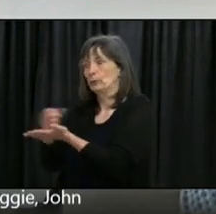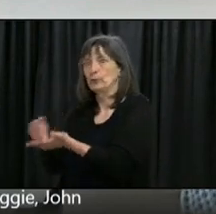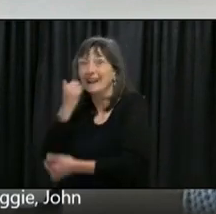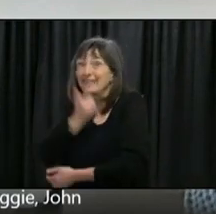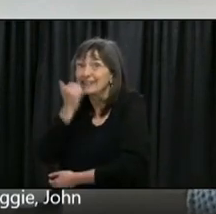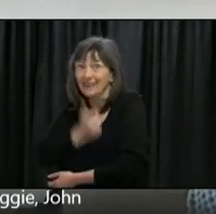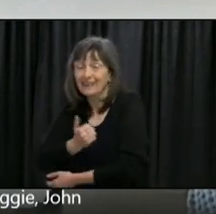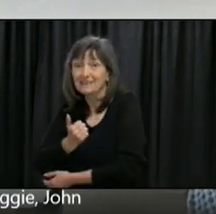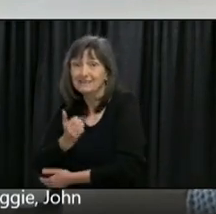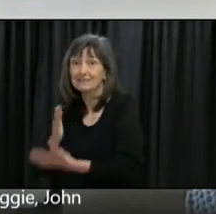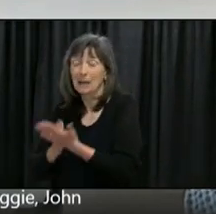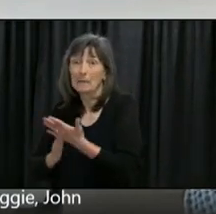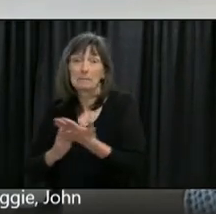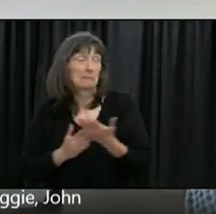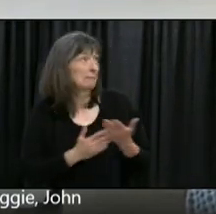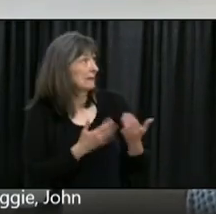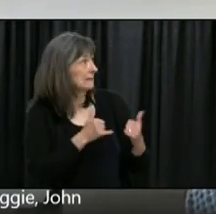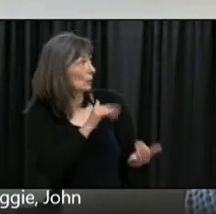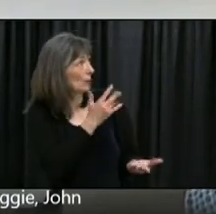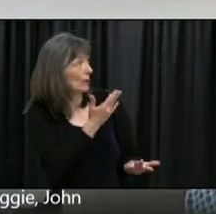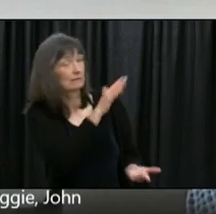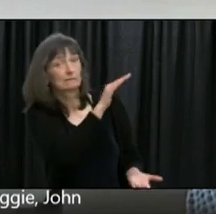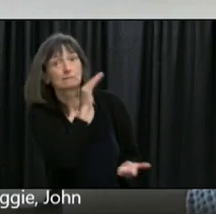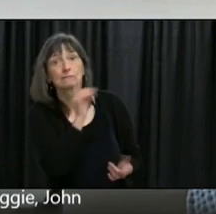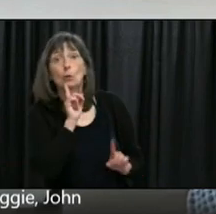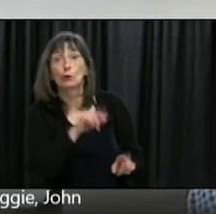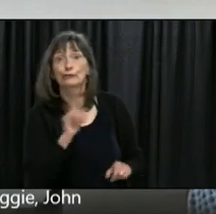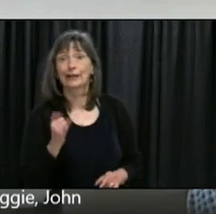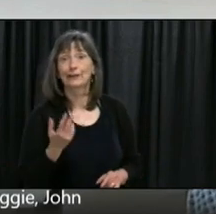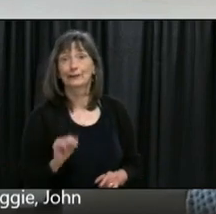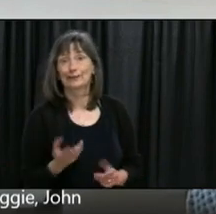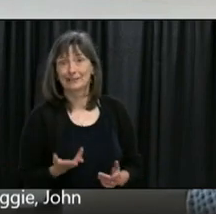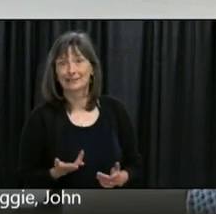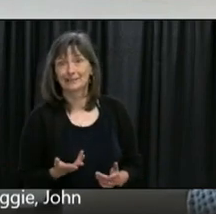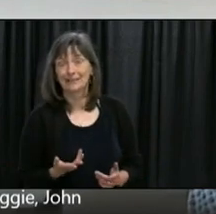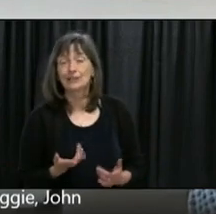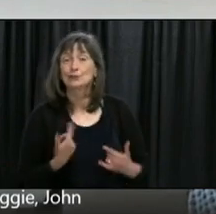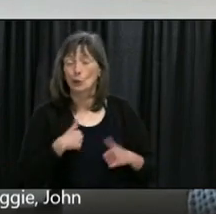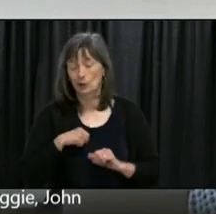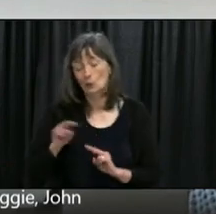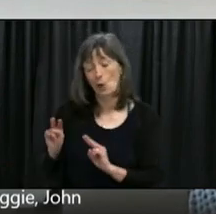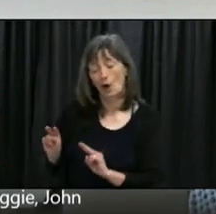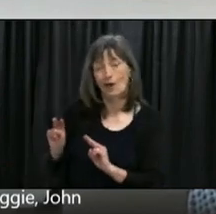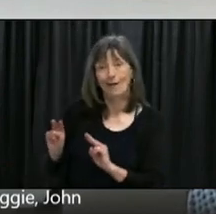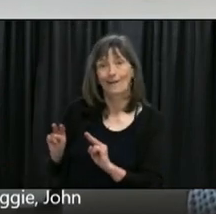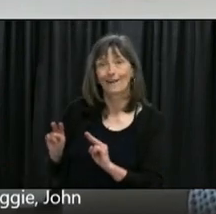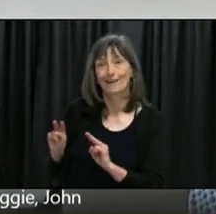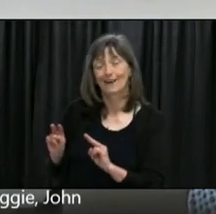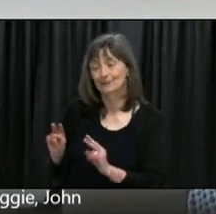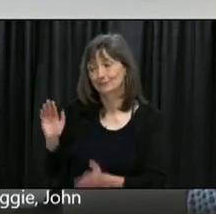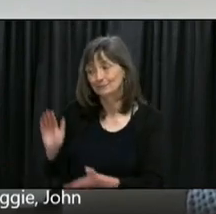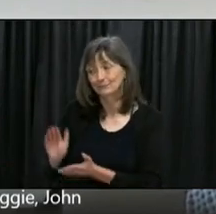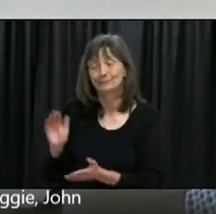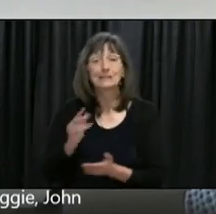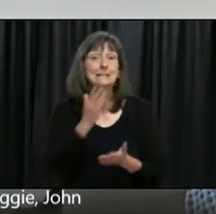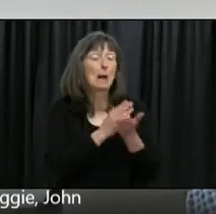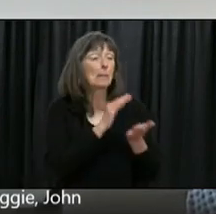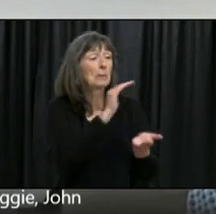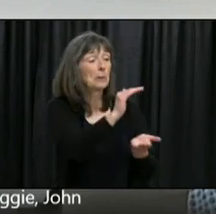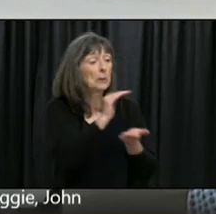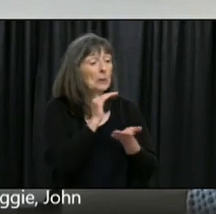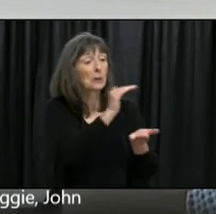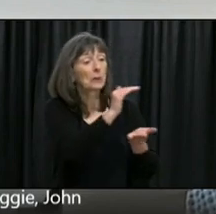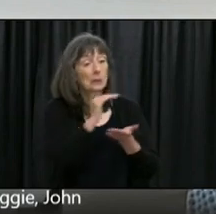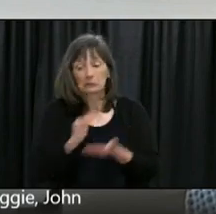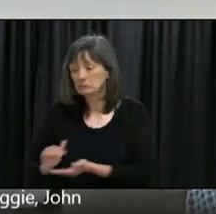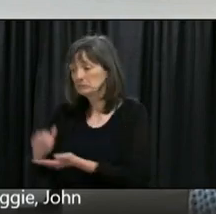more in the way of planned and scheduled procedures that we don't run ourselves into a situation where we don't have sufficient but